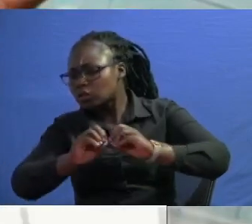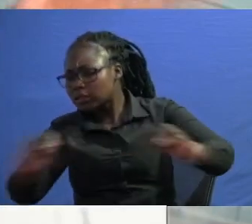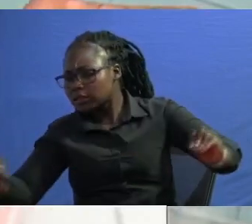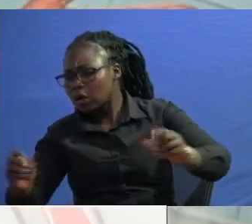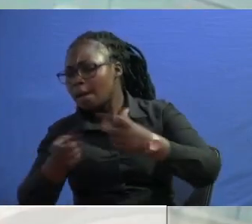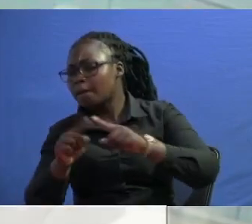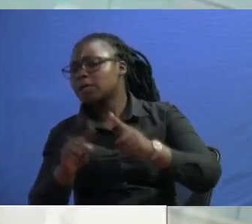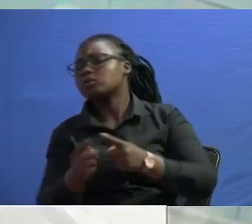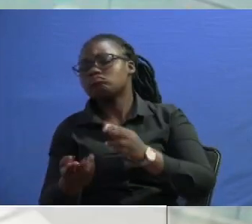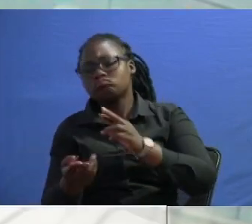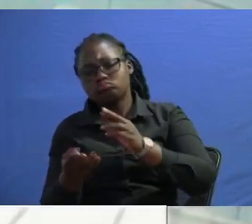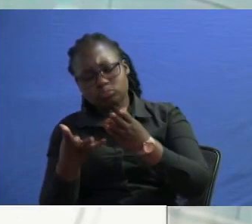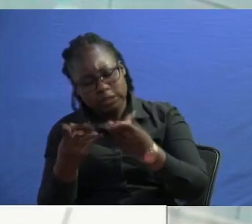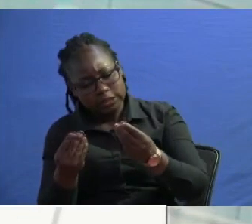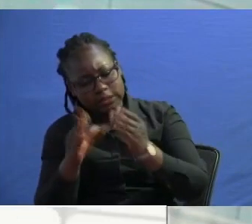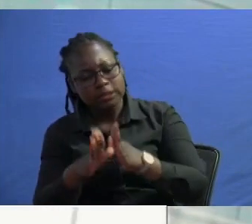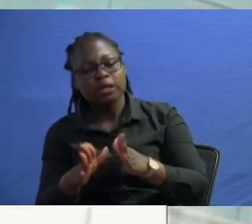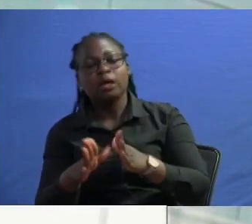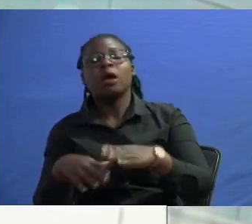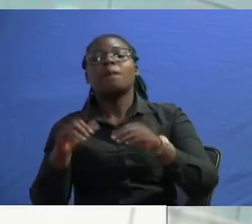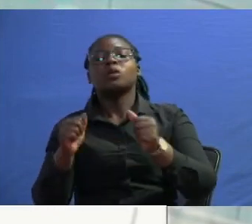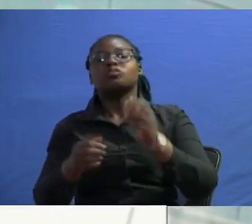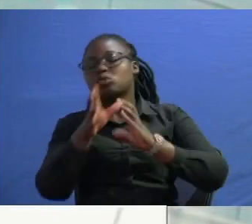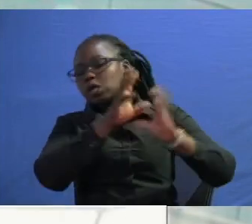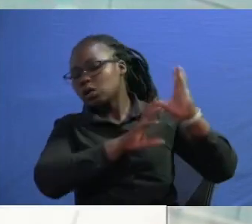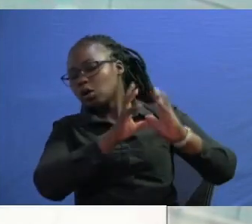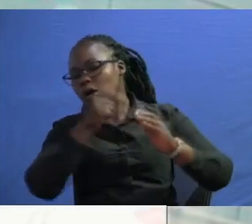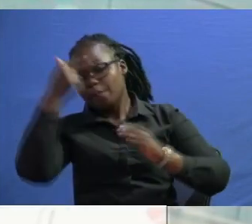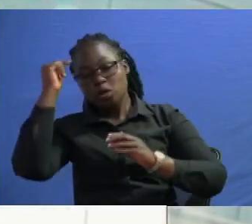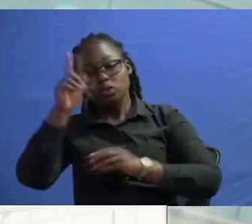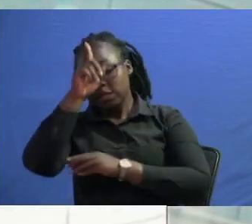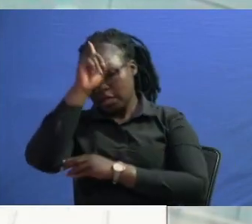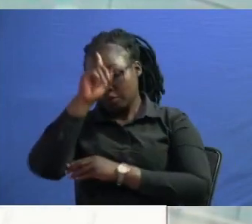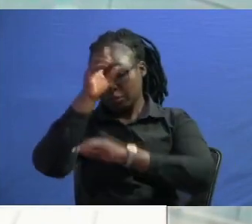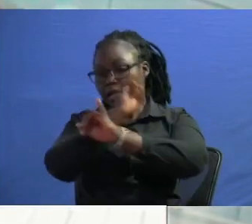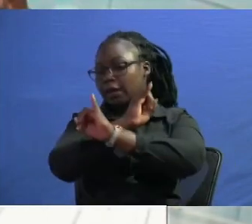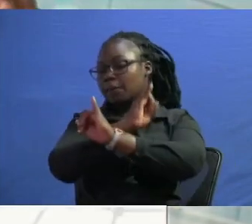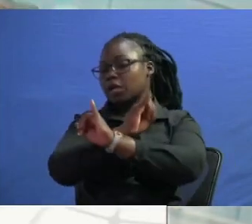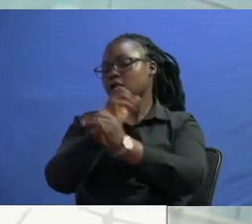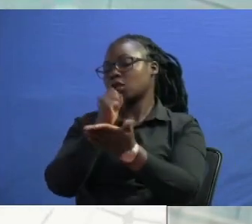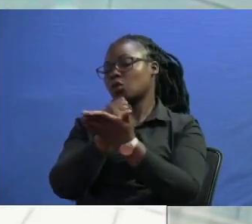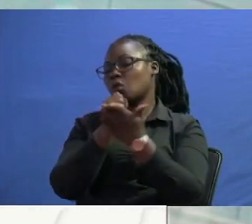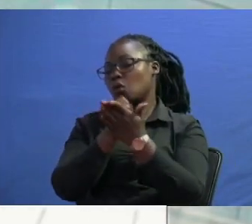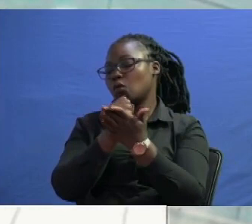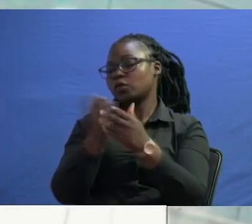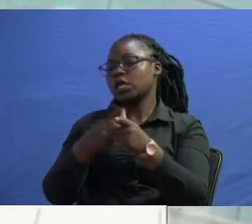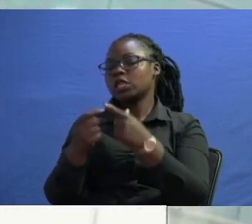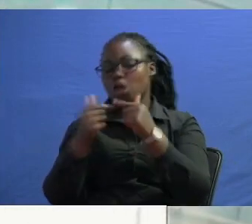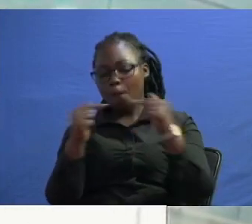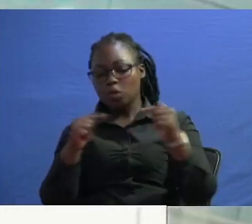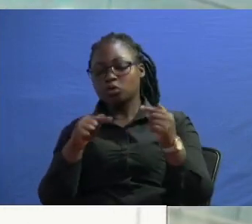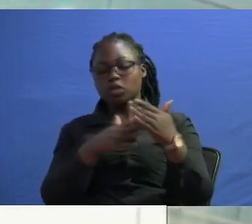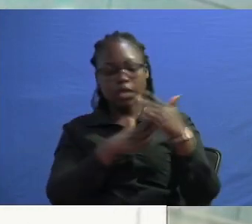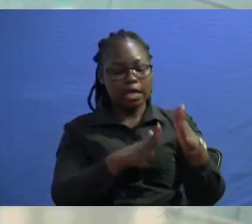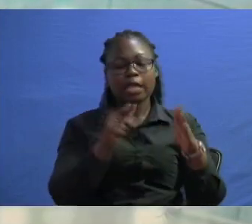is even simpler the one they are going to create is going to be very complex because it's going to be a very serious independent office and then the opposition leader this